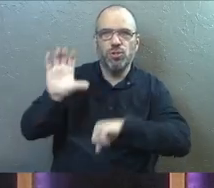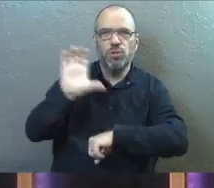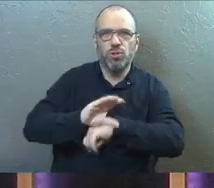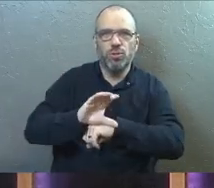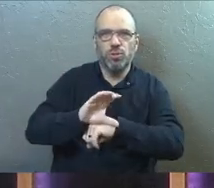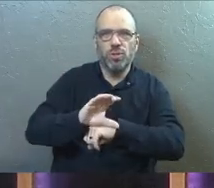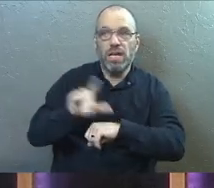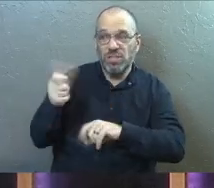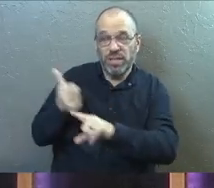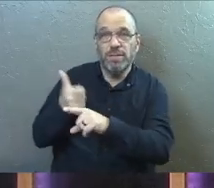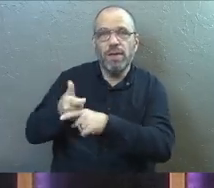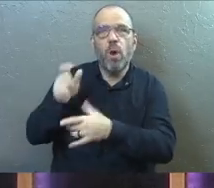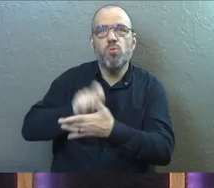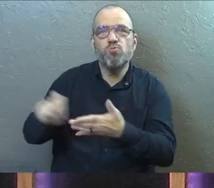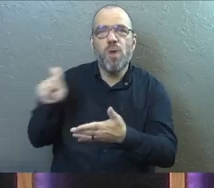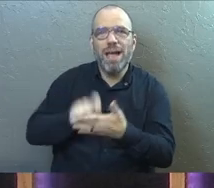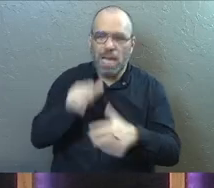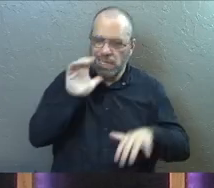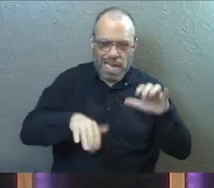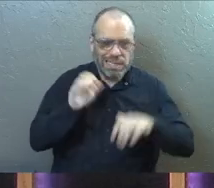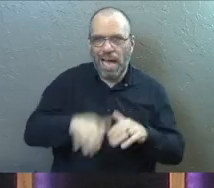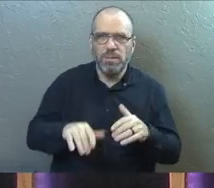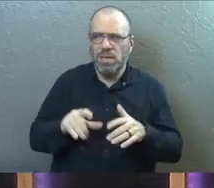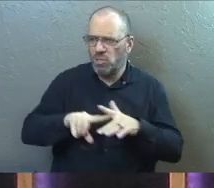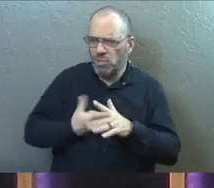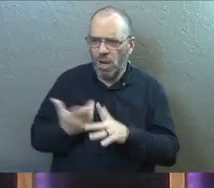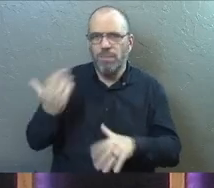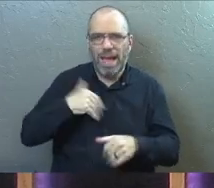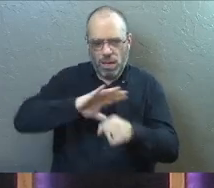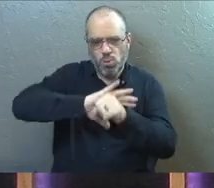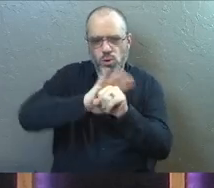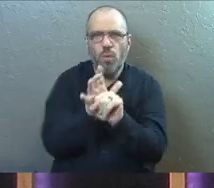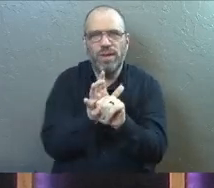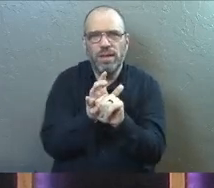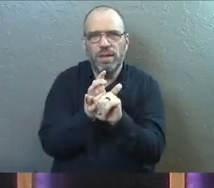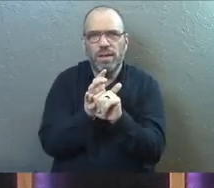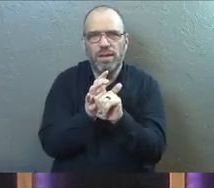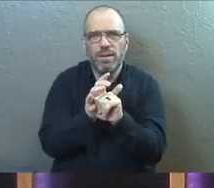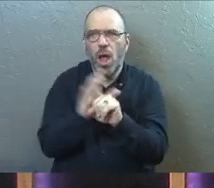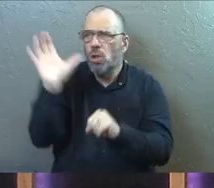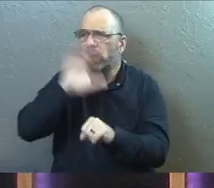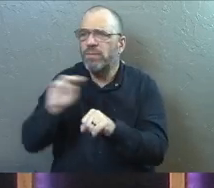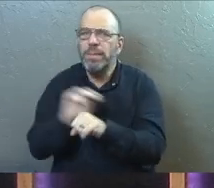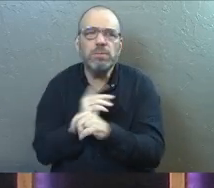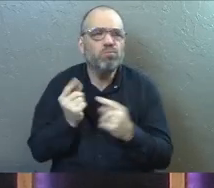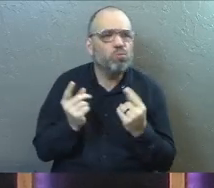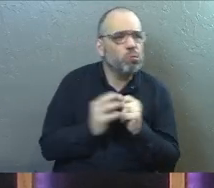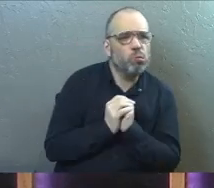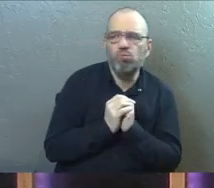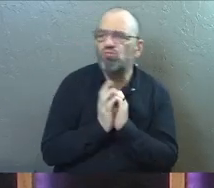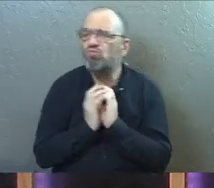church. She started back the year of COVID looking for a ministry